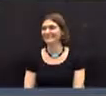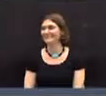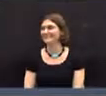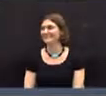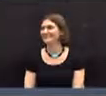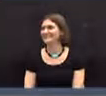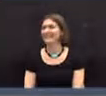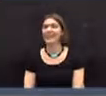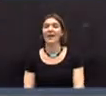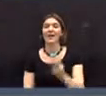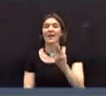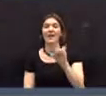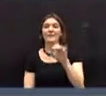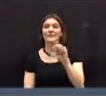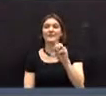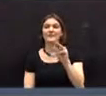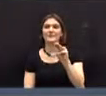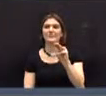Ms. Melton.